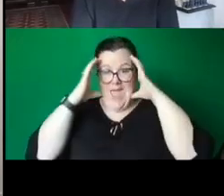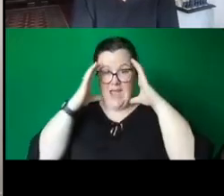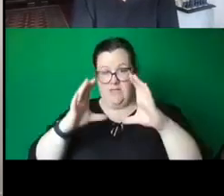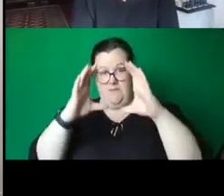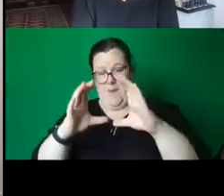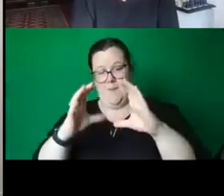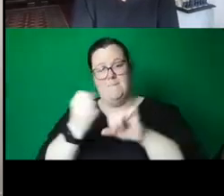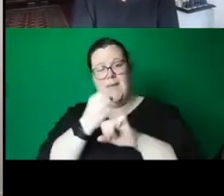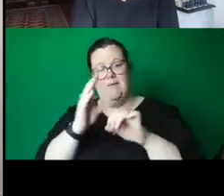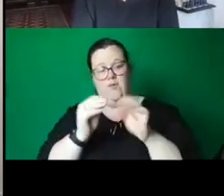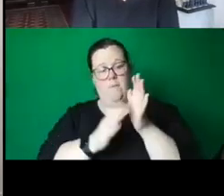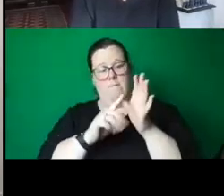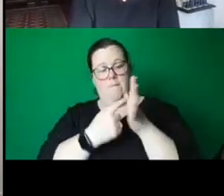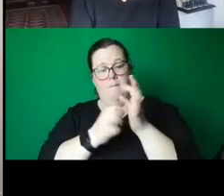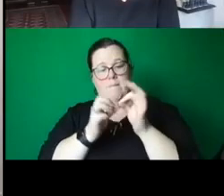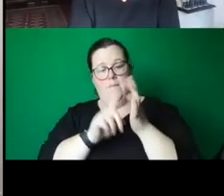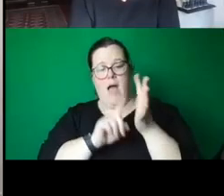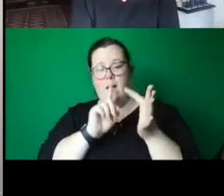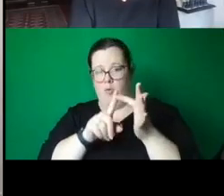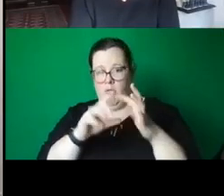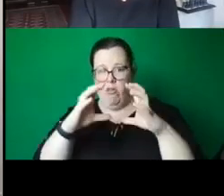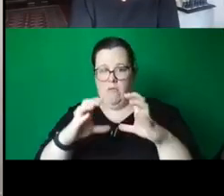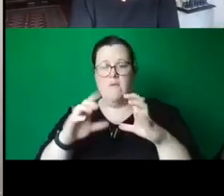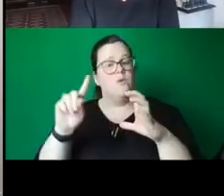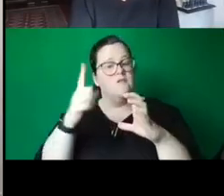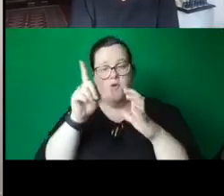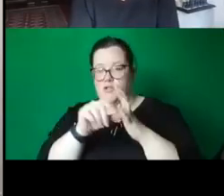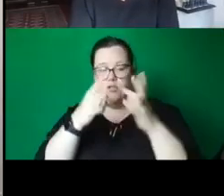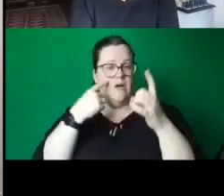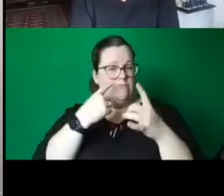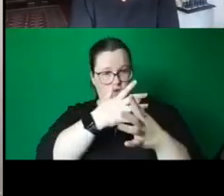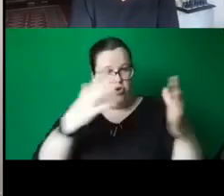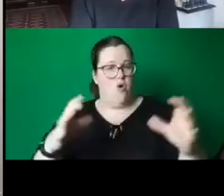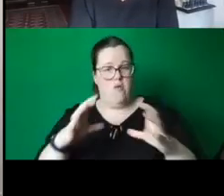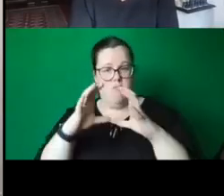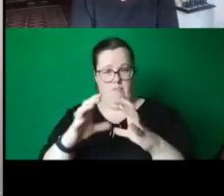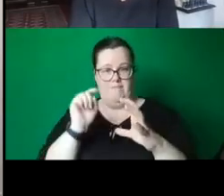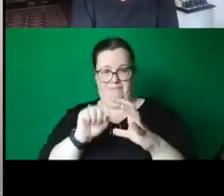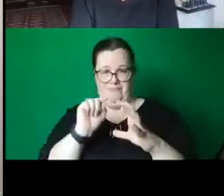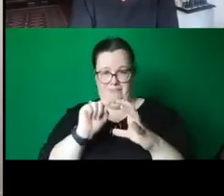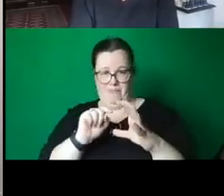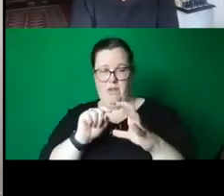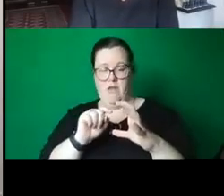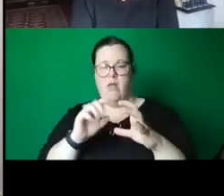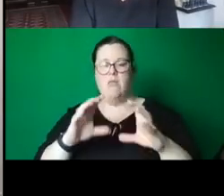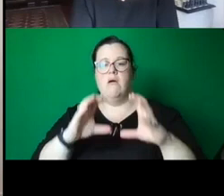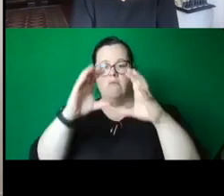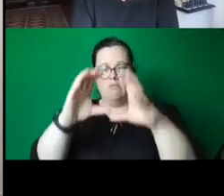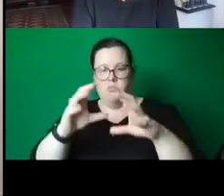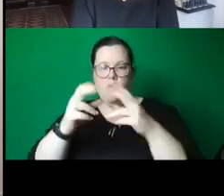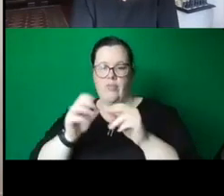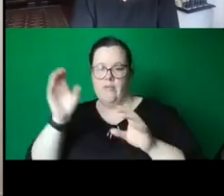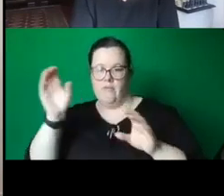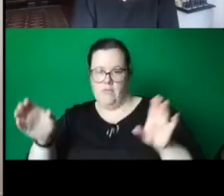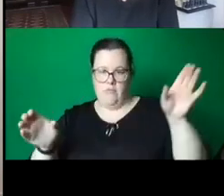famous sculptor Peter Claude. On the sides of the head, put fragments of the previous work, presenting the replicas of Melbourne's own colonial